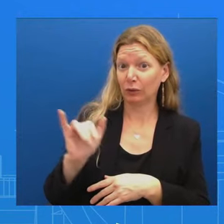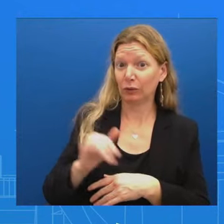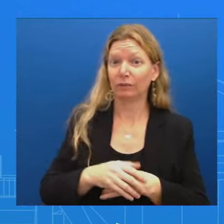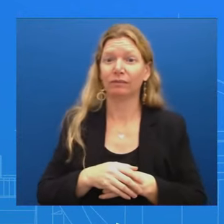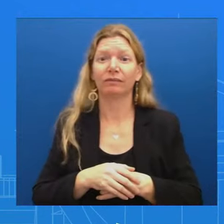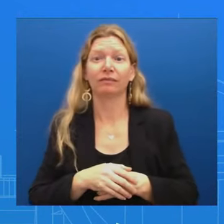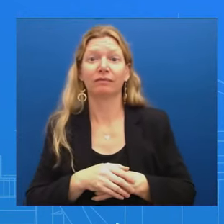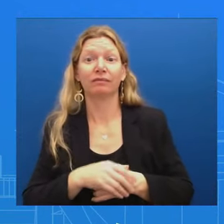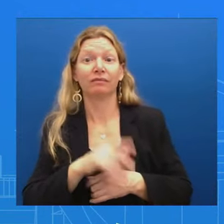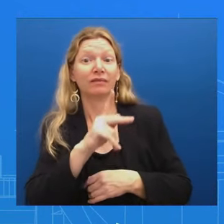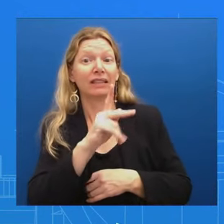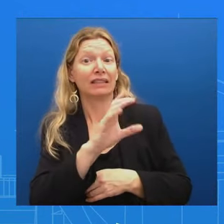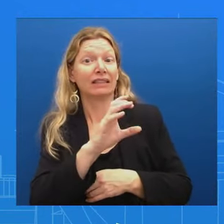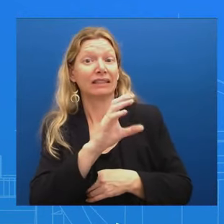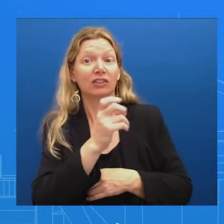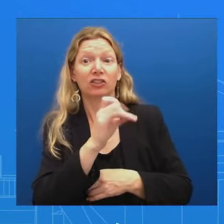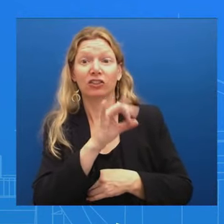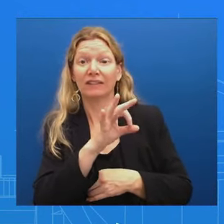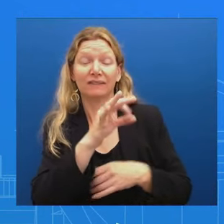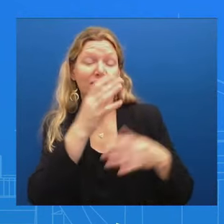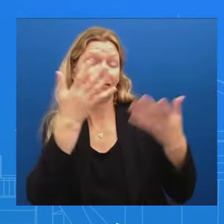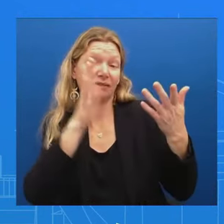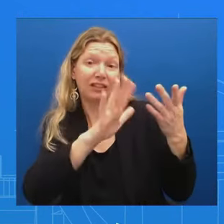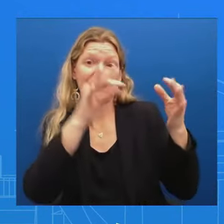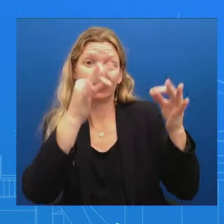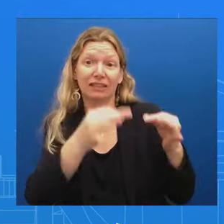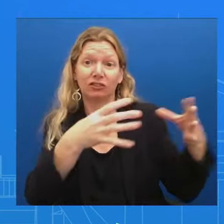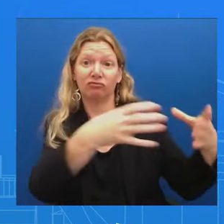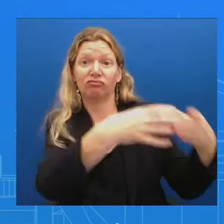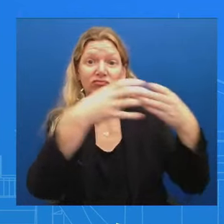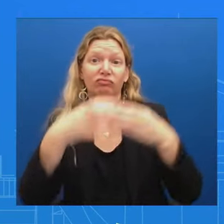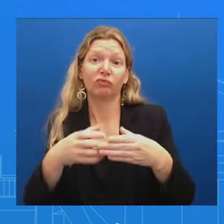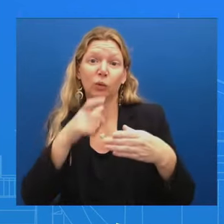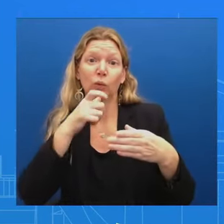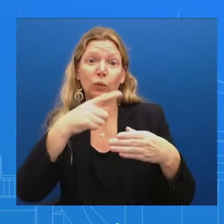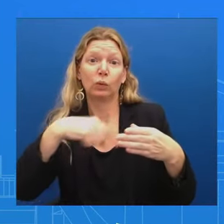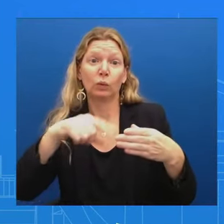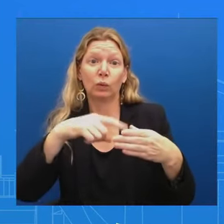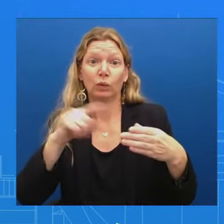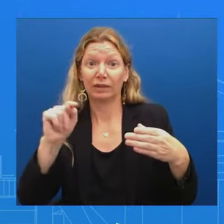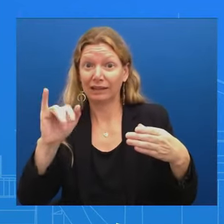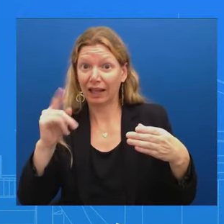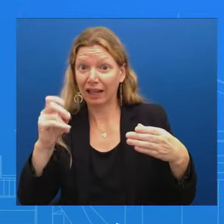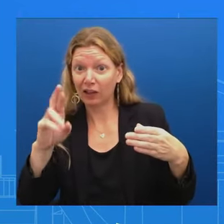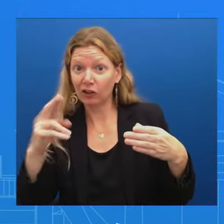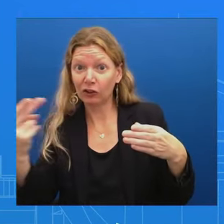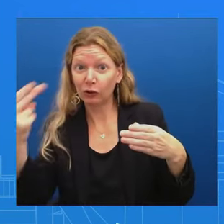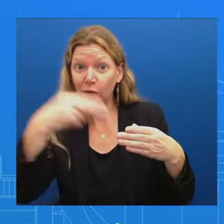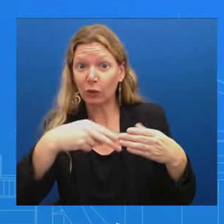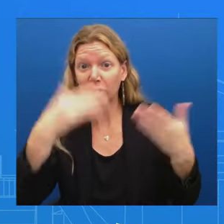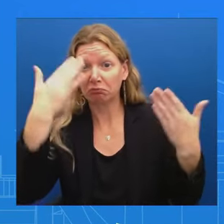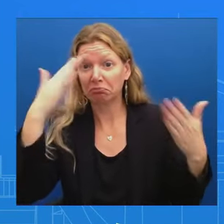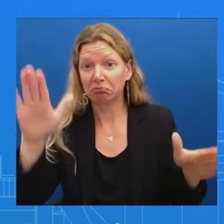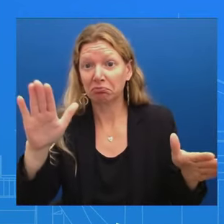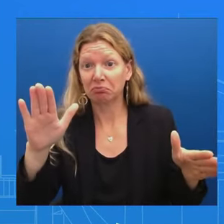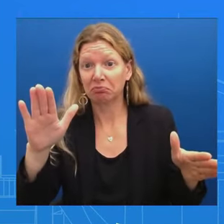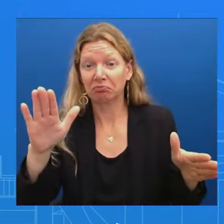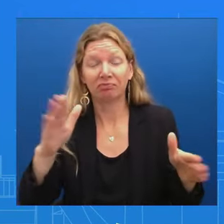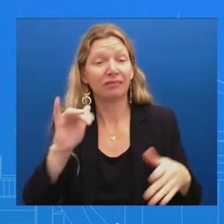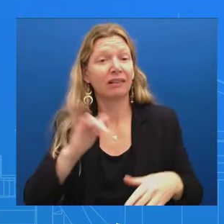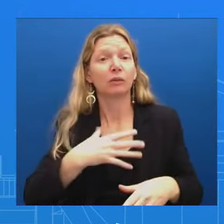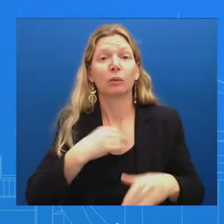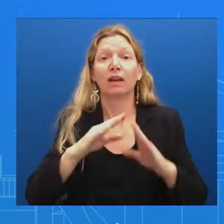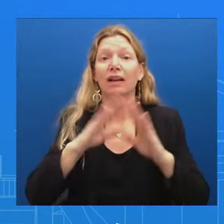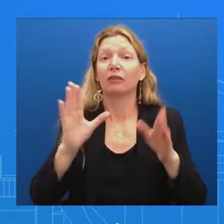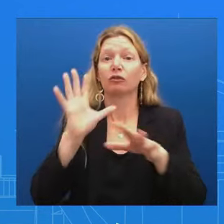come with them when they come And as you know, it's a White House tradition I can't speak to attendance and who will be here But we look forward,